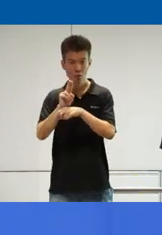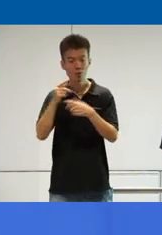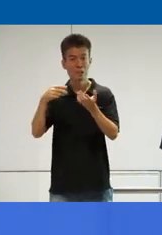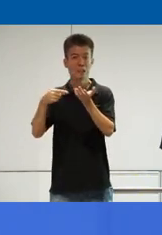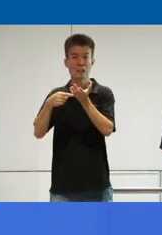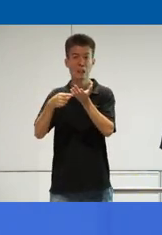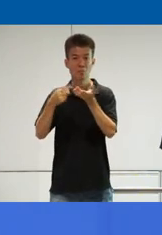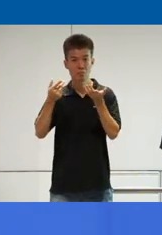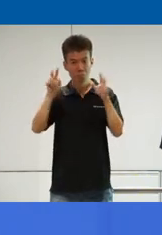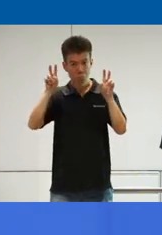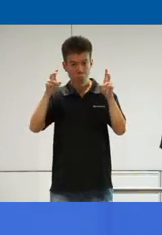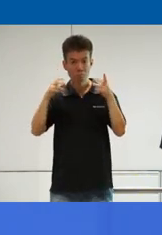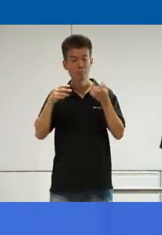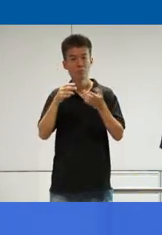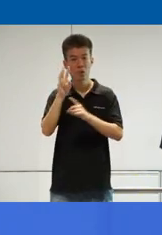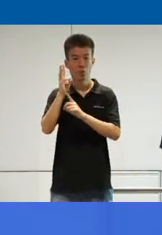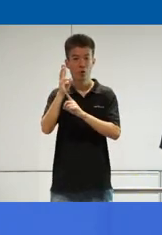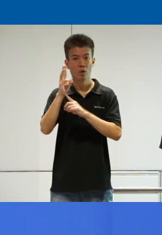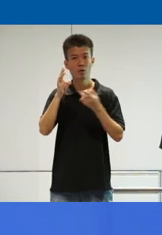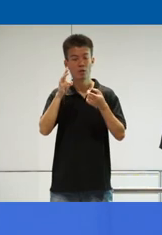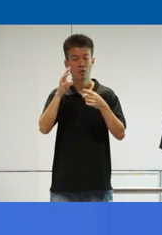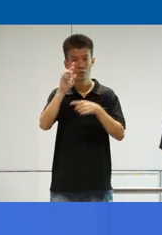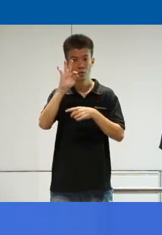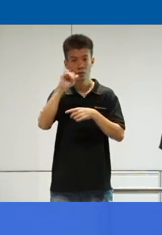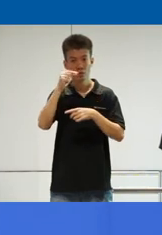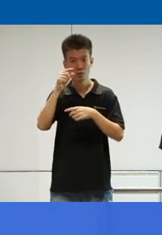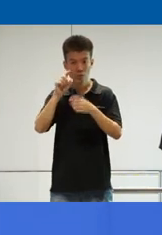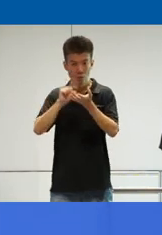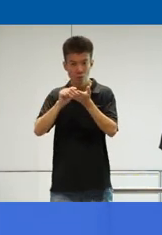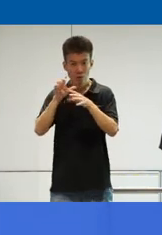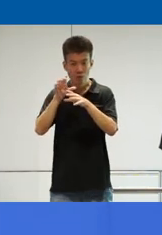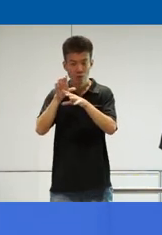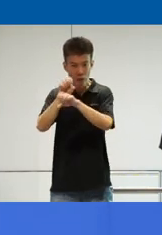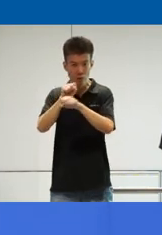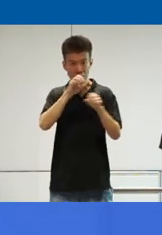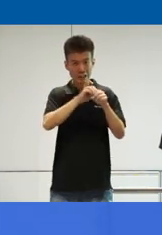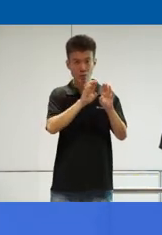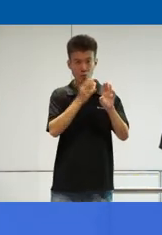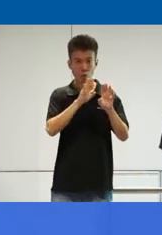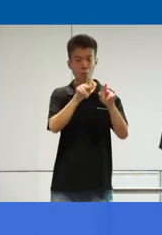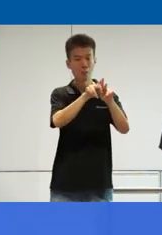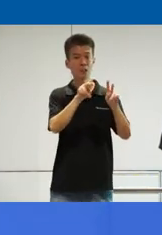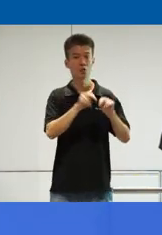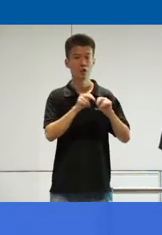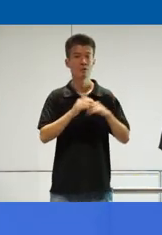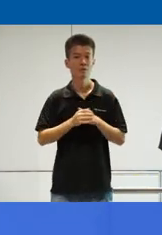technology called Wi-Fi fingerprinting, which captures the indoor position